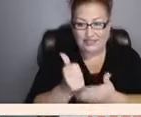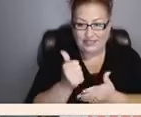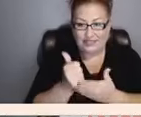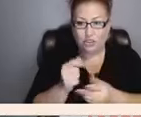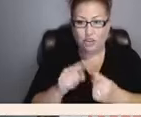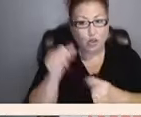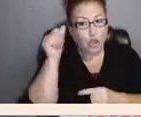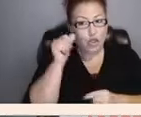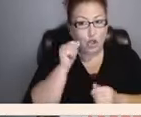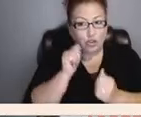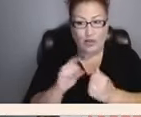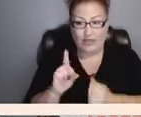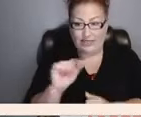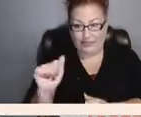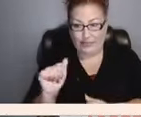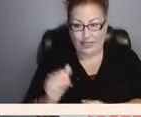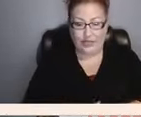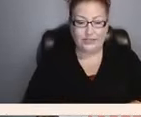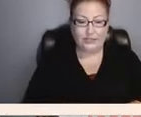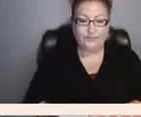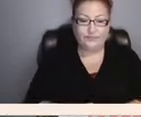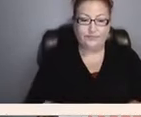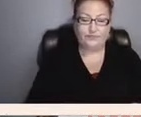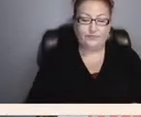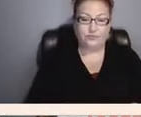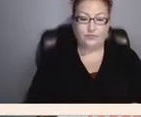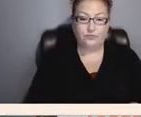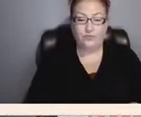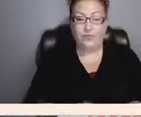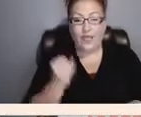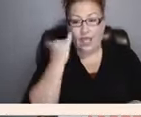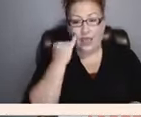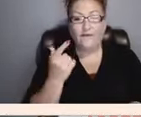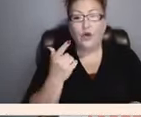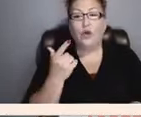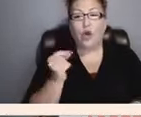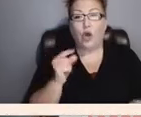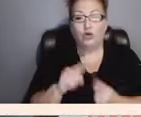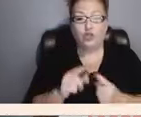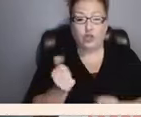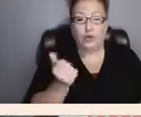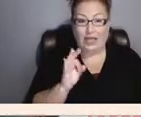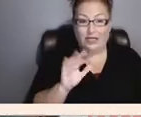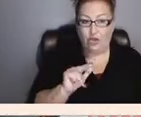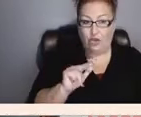with disabilities. Now, if you go fast forward to 1935,